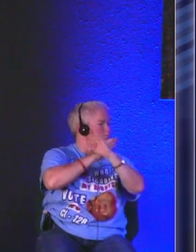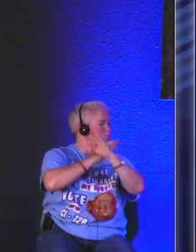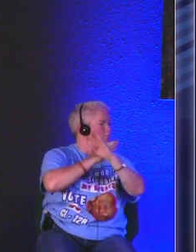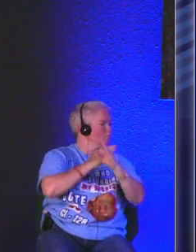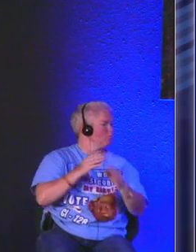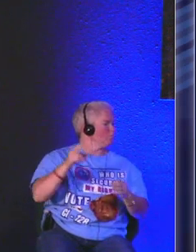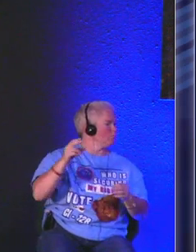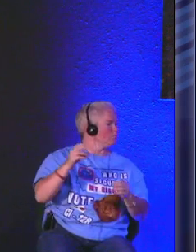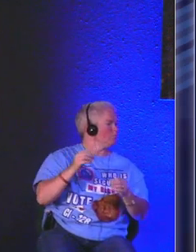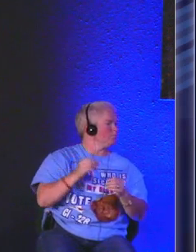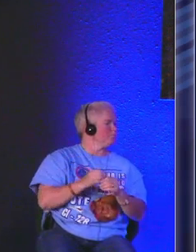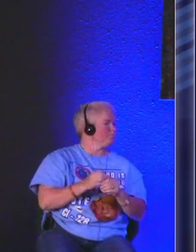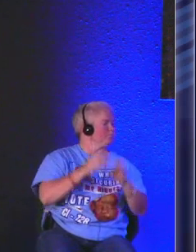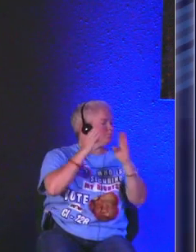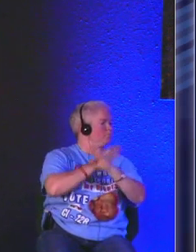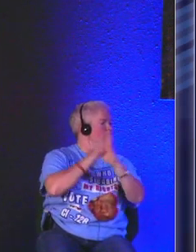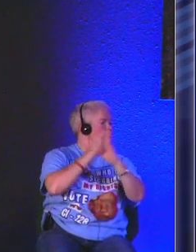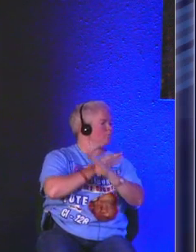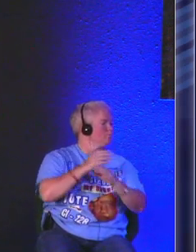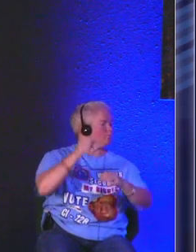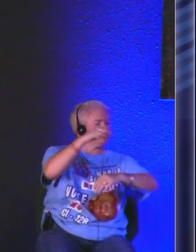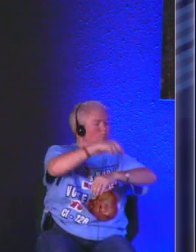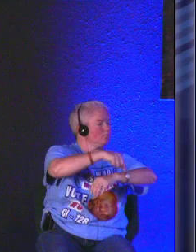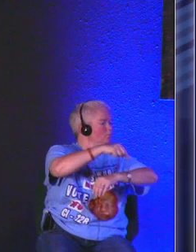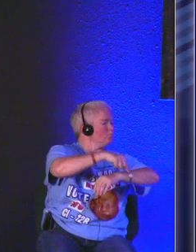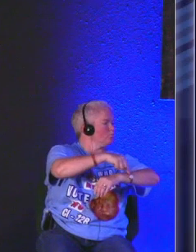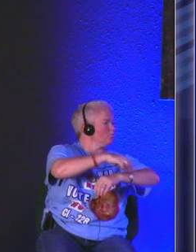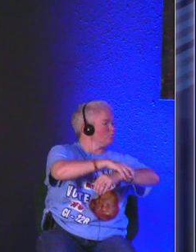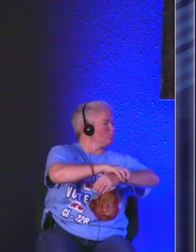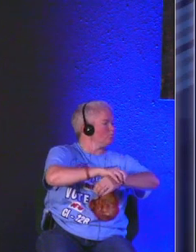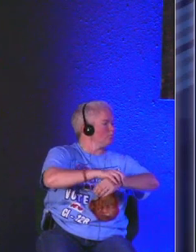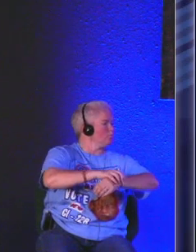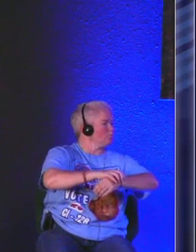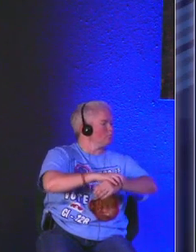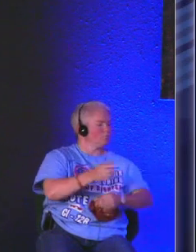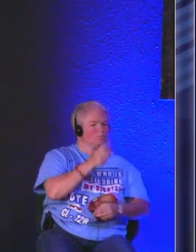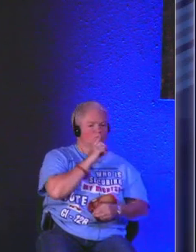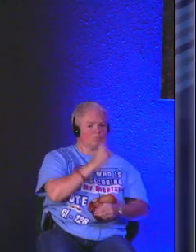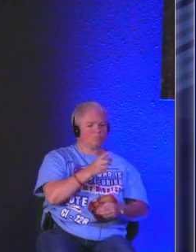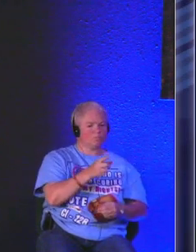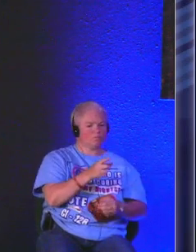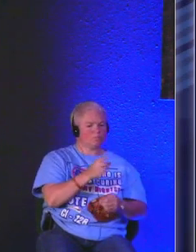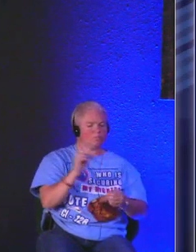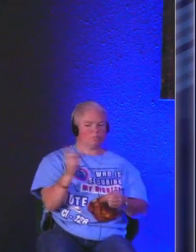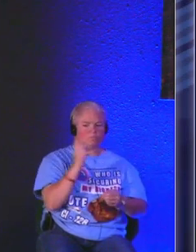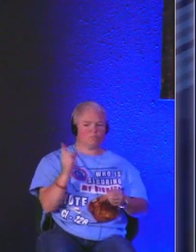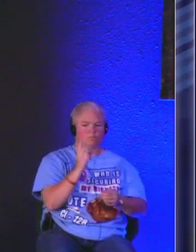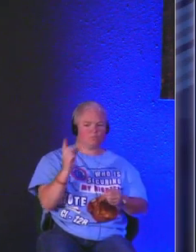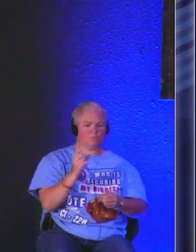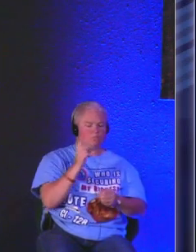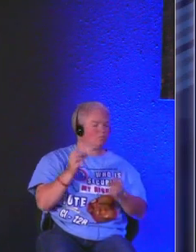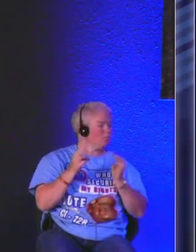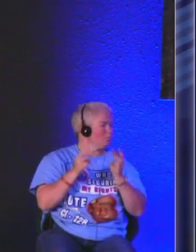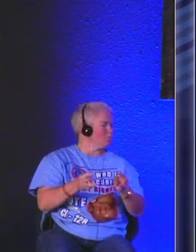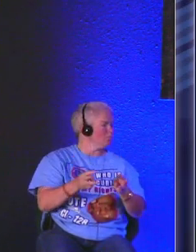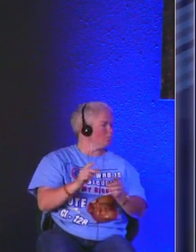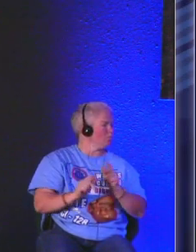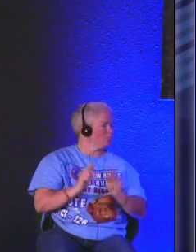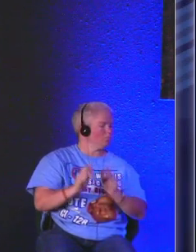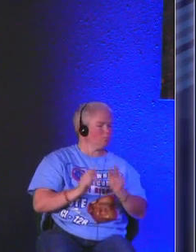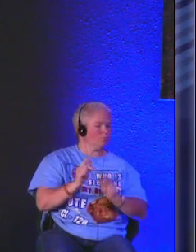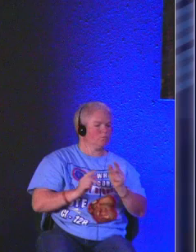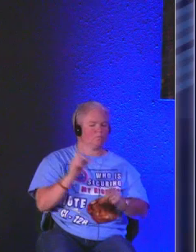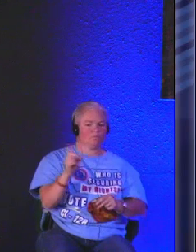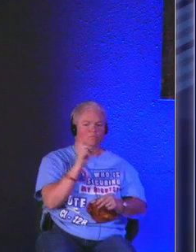this tumultuous time it feels like and I'm sure it's always been that way where people